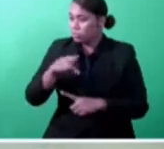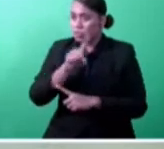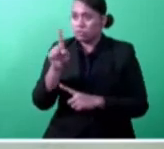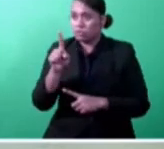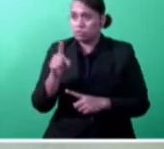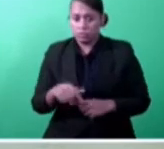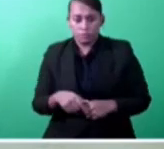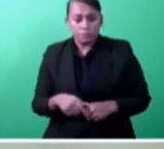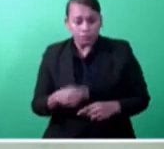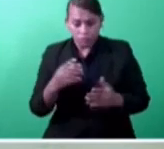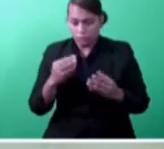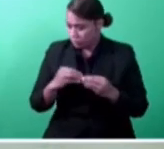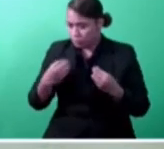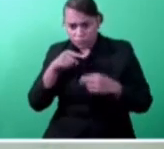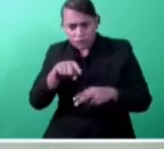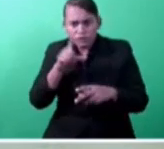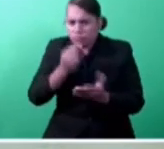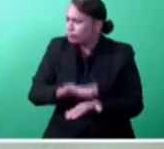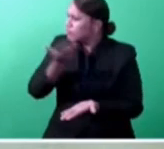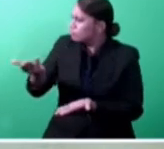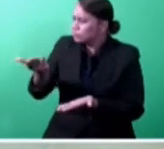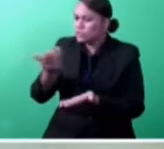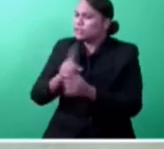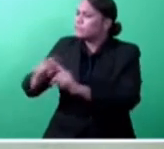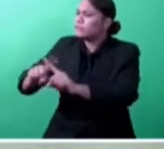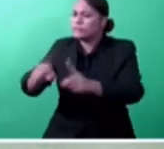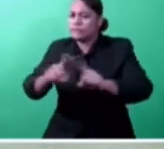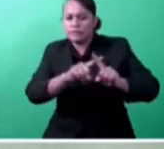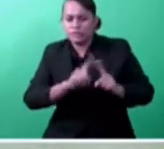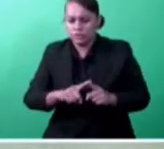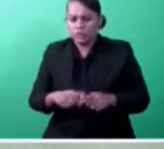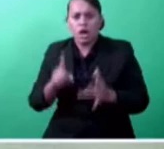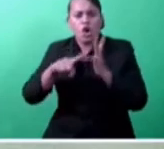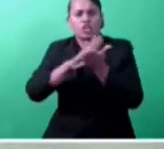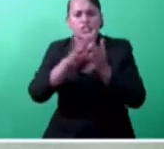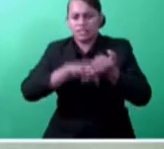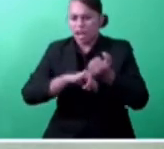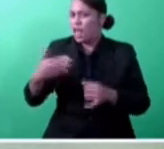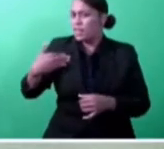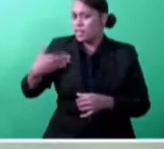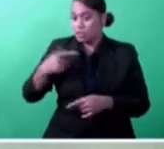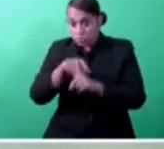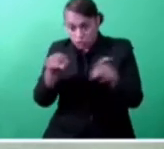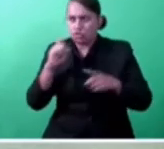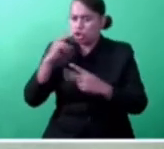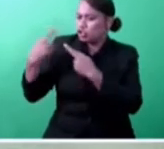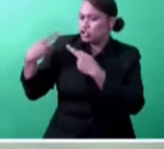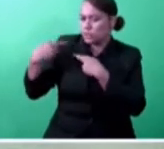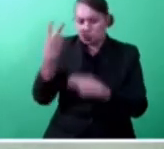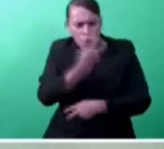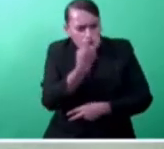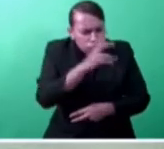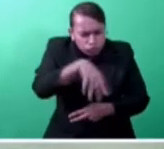This means that regulatory authorities are now directly accountable for the service turnaround time. Mr.